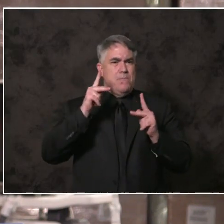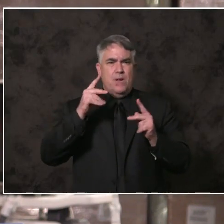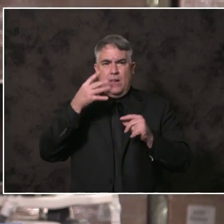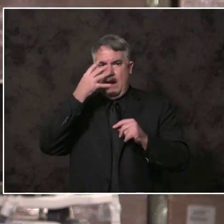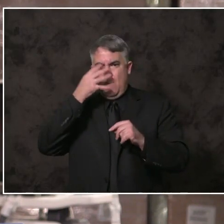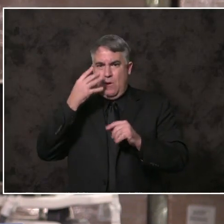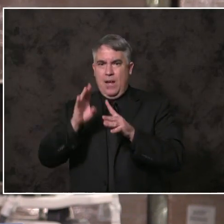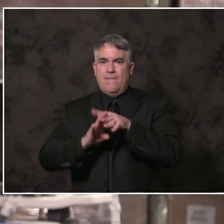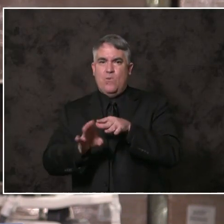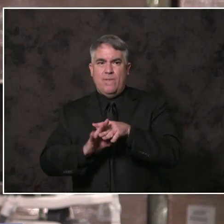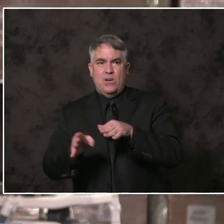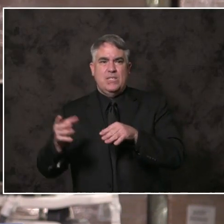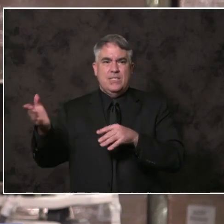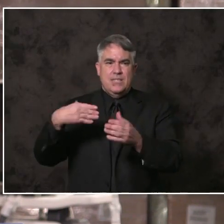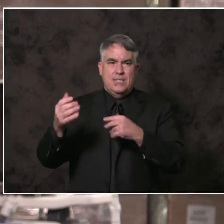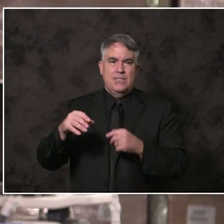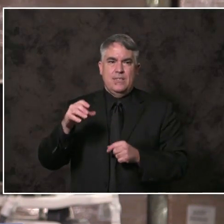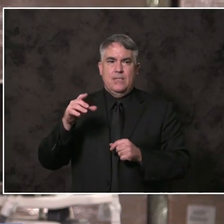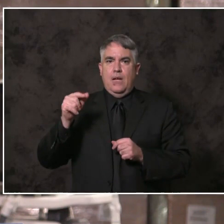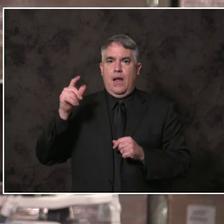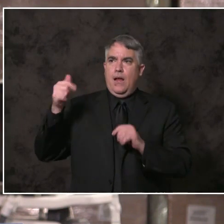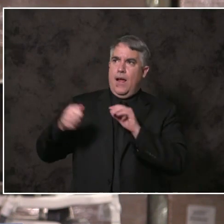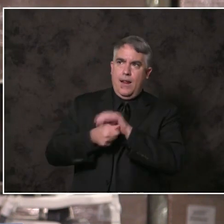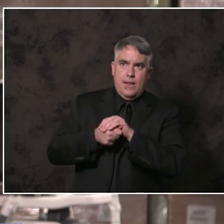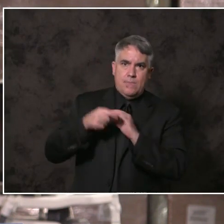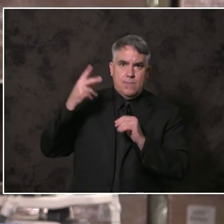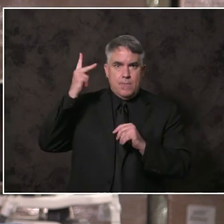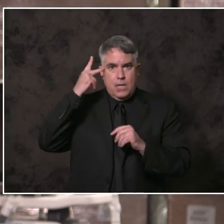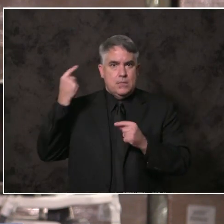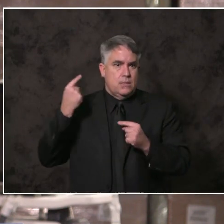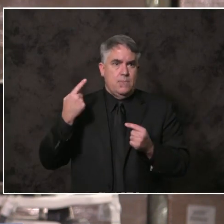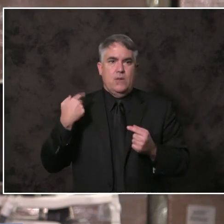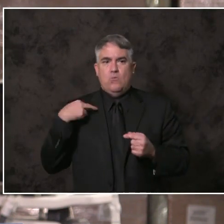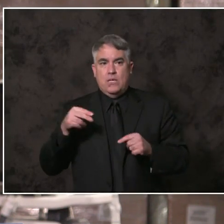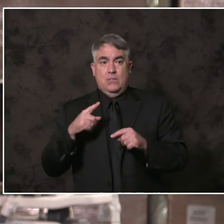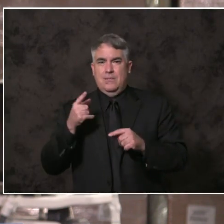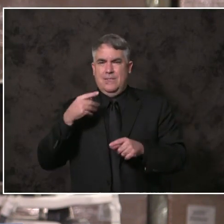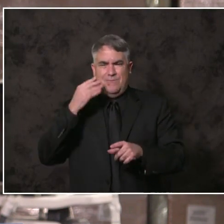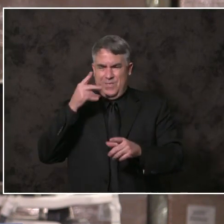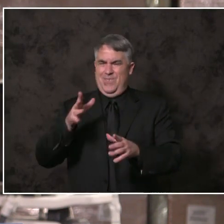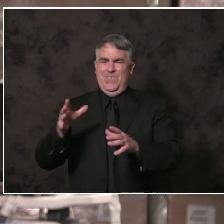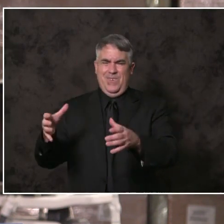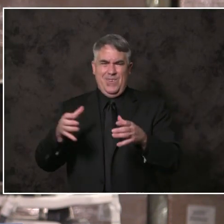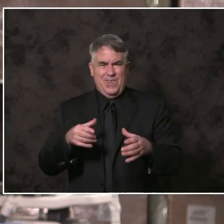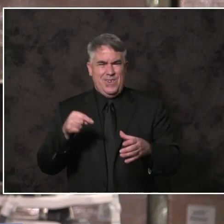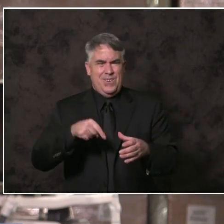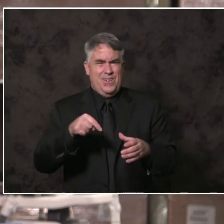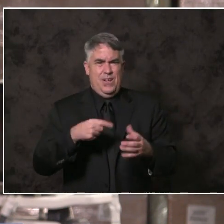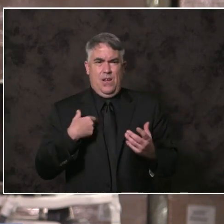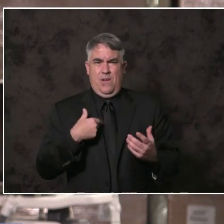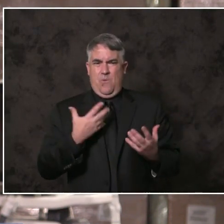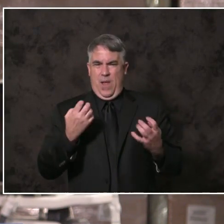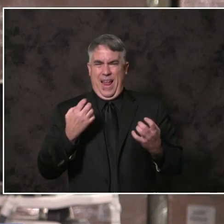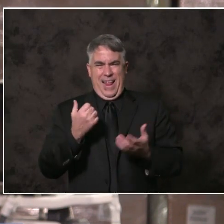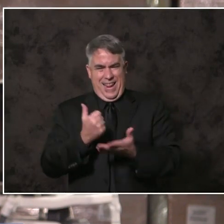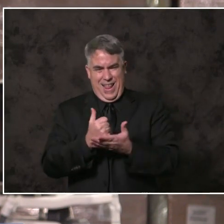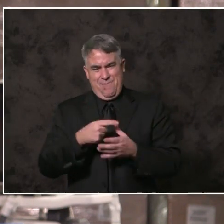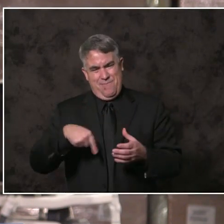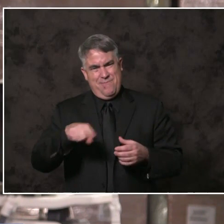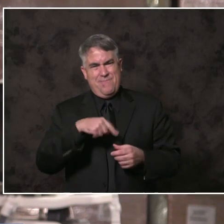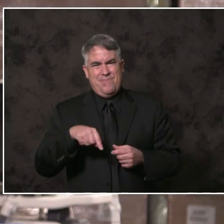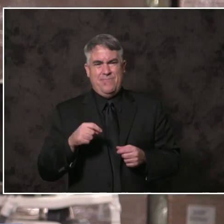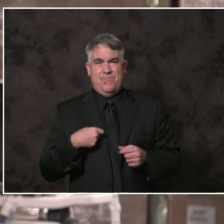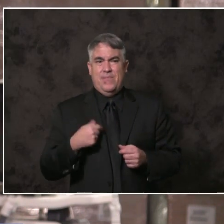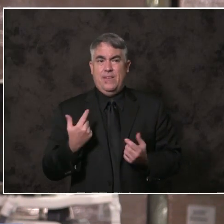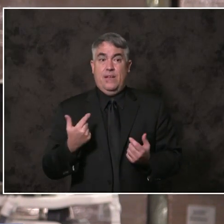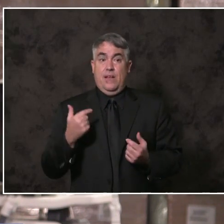our region had to scramble to help our immigrant community. And today, we face it again. This year, we must